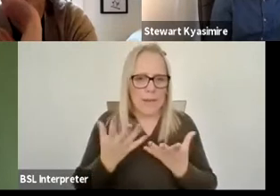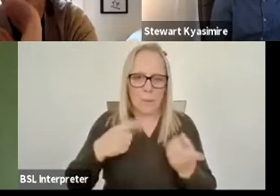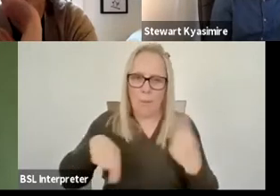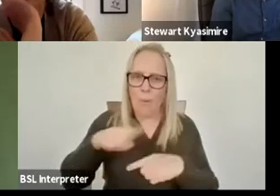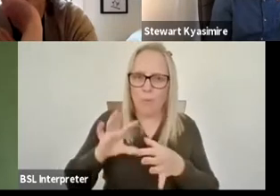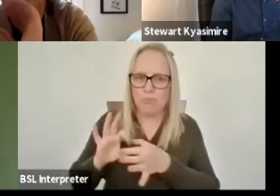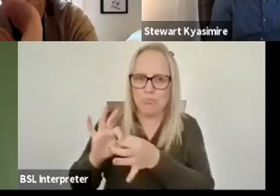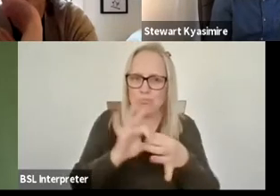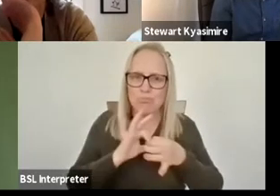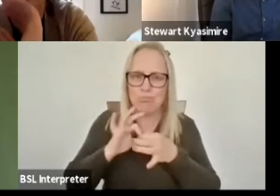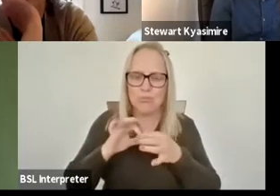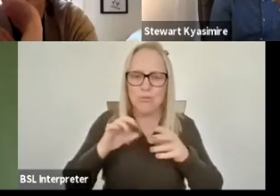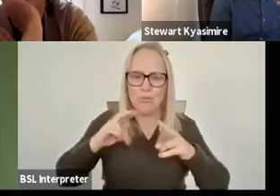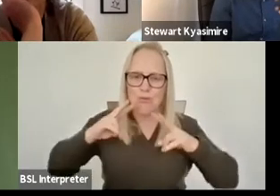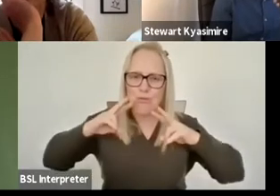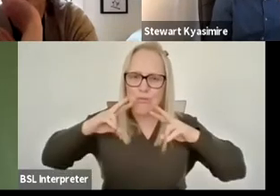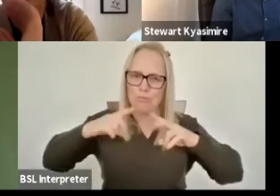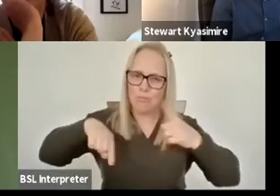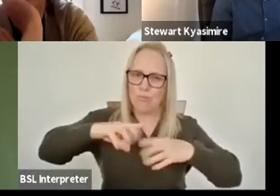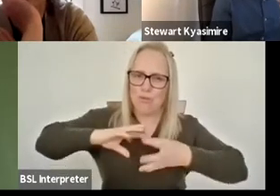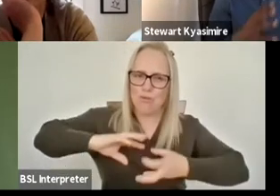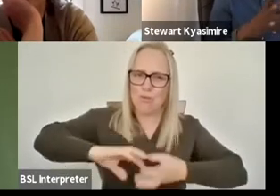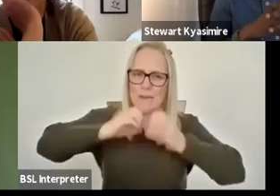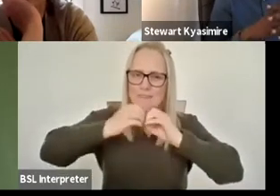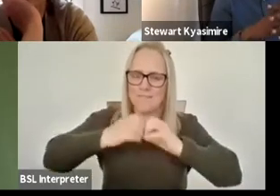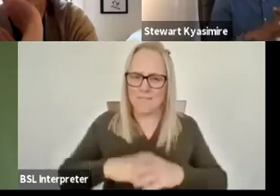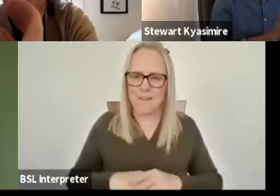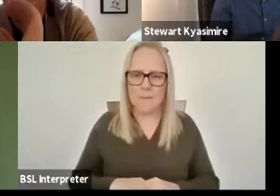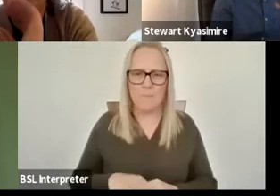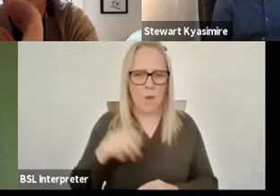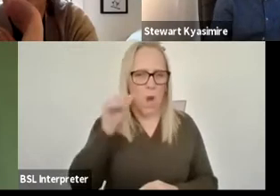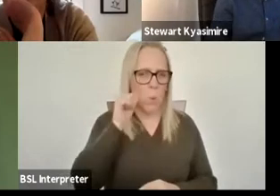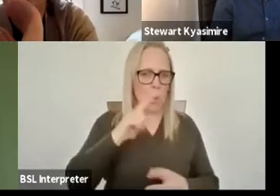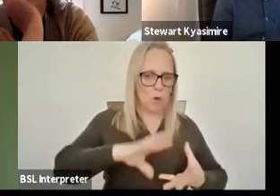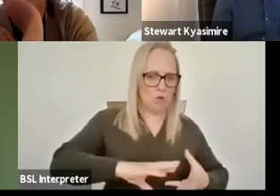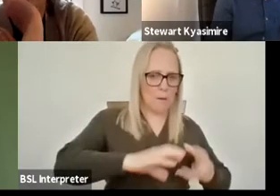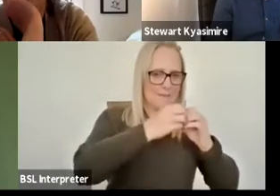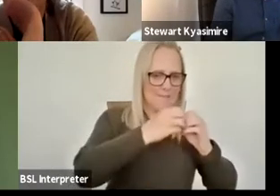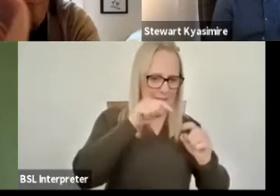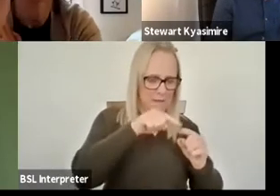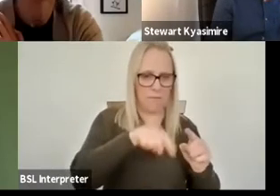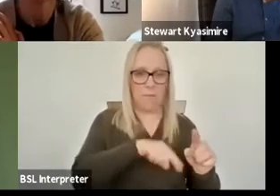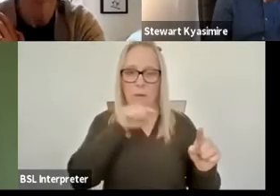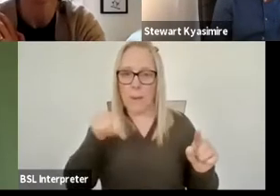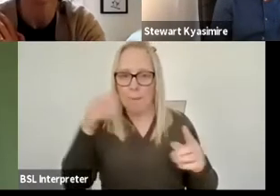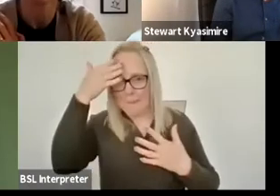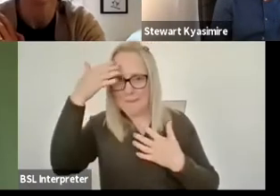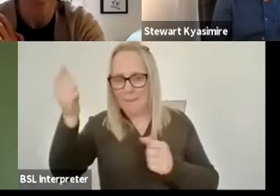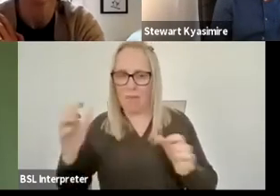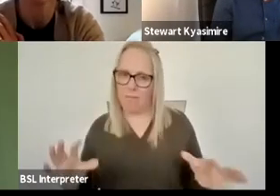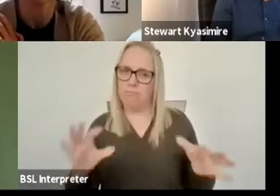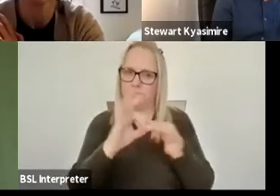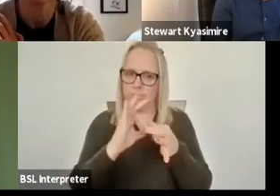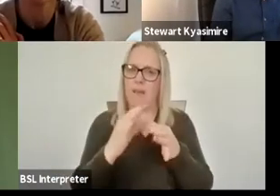um creativity and uh mental health so i think it's some i think it's something that um